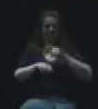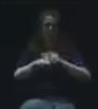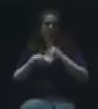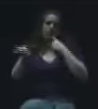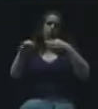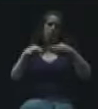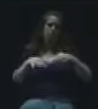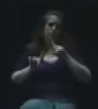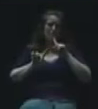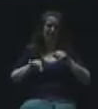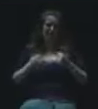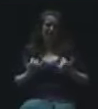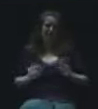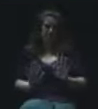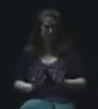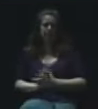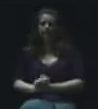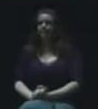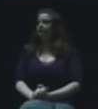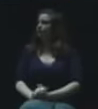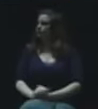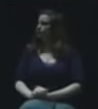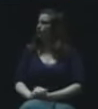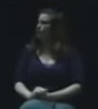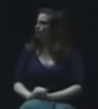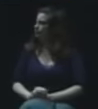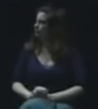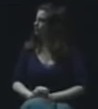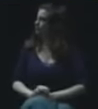Okay. Do you have anything to say?